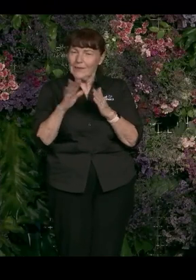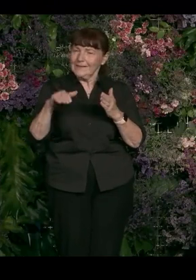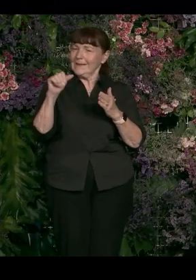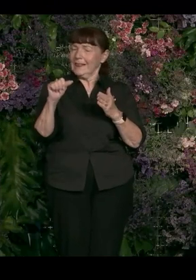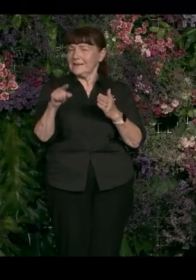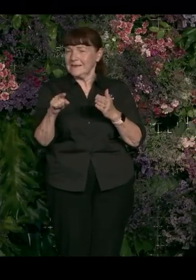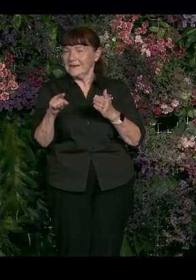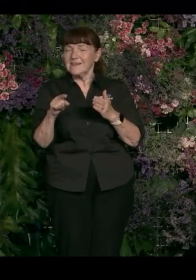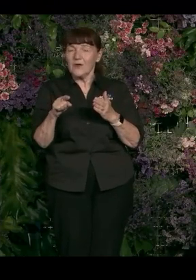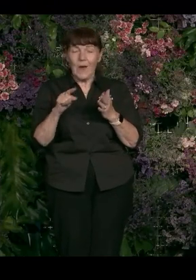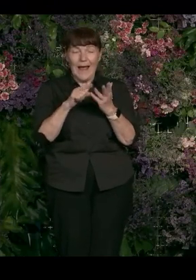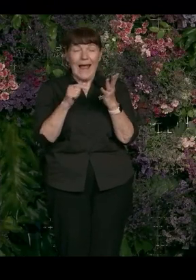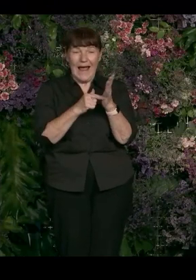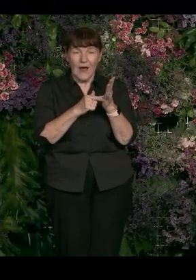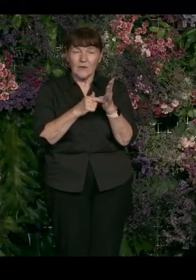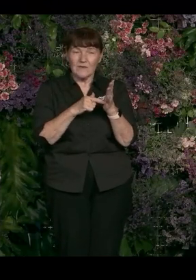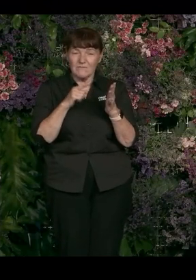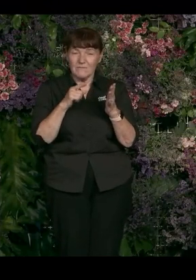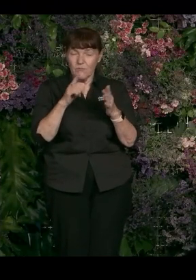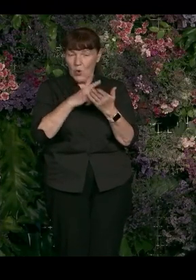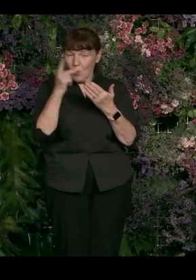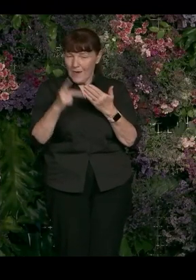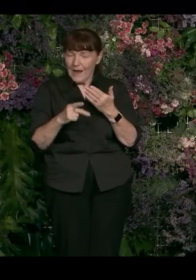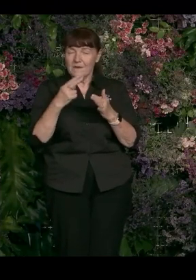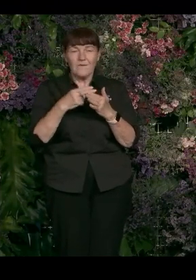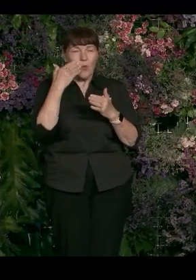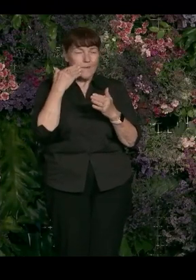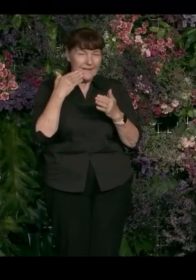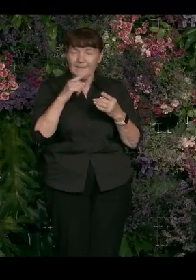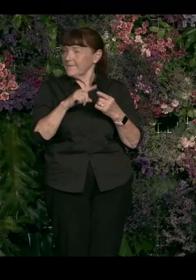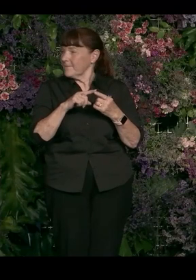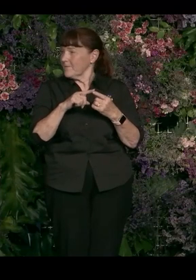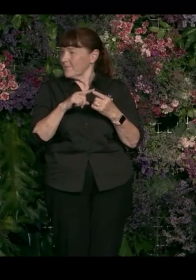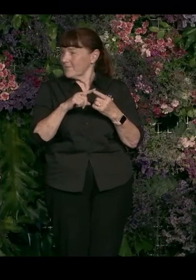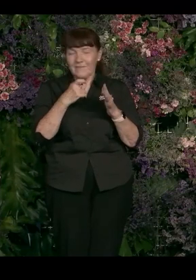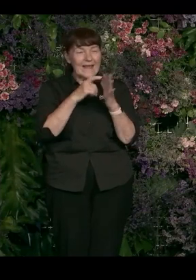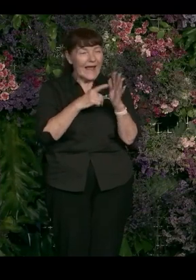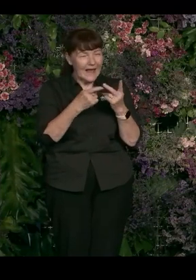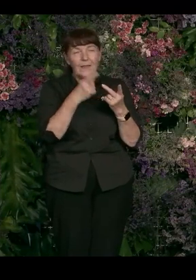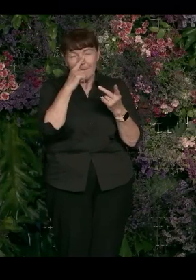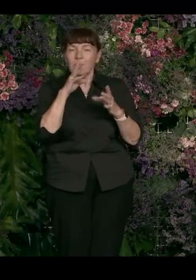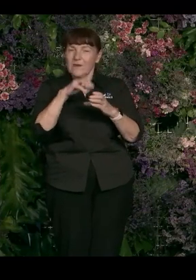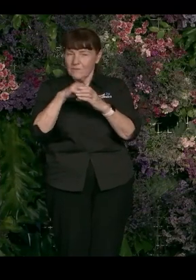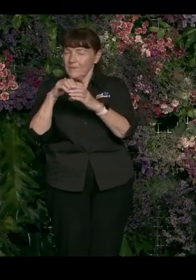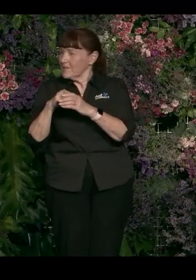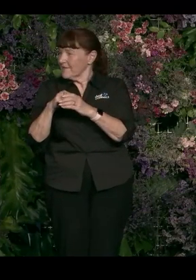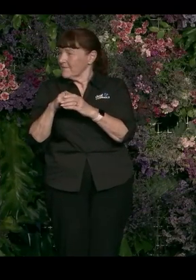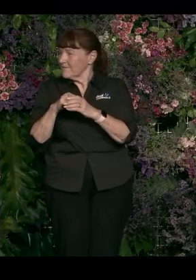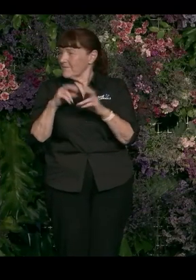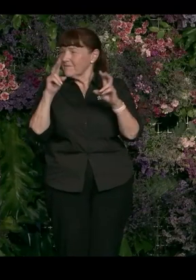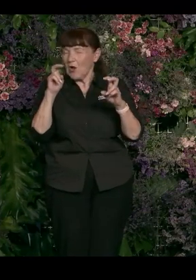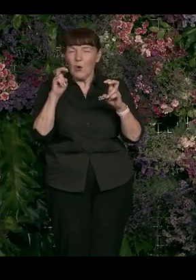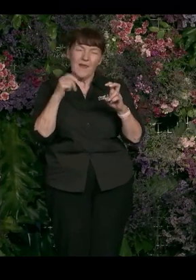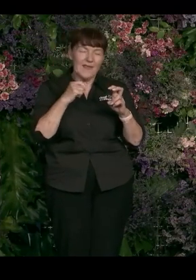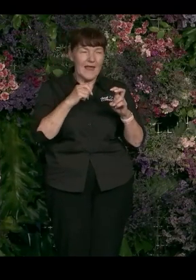So my Out Next program has 10,000 young leaders globally. We have an Out Women program, which Kate's been a part of and a lot of other folks. They kindly call me their